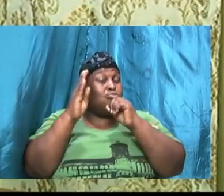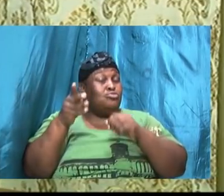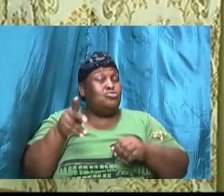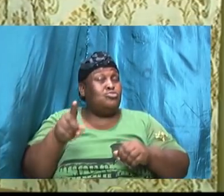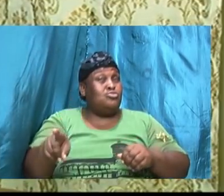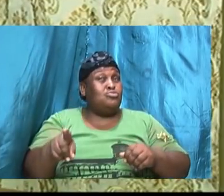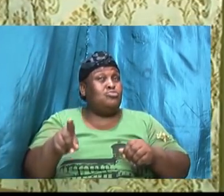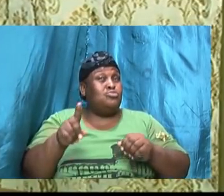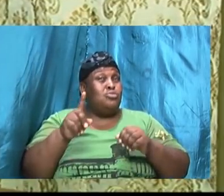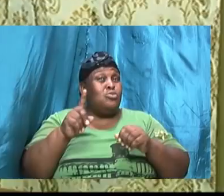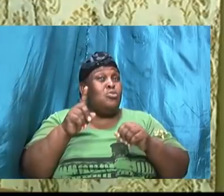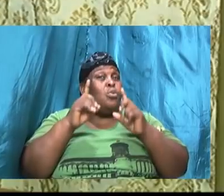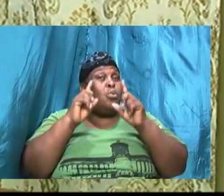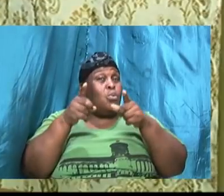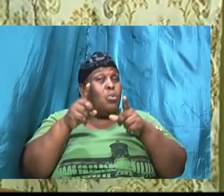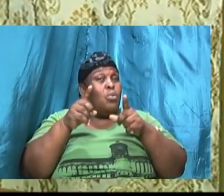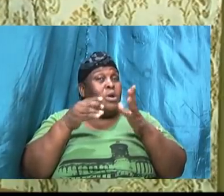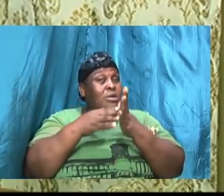a seed will come